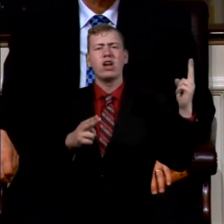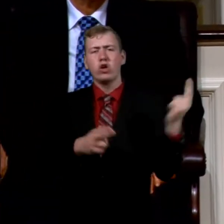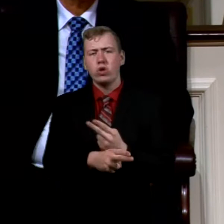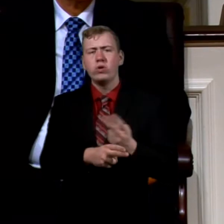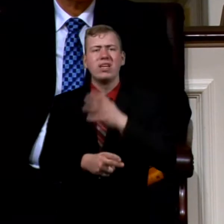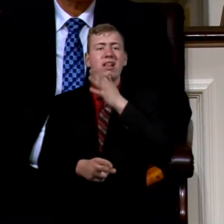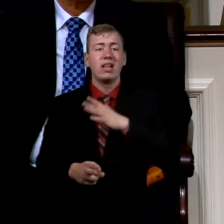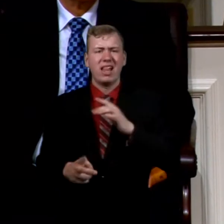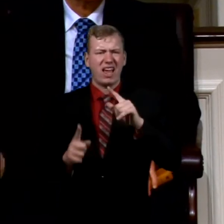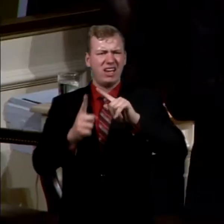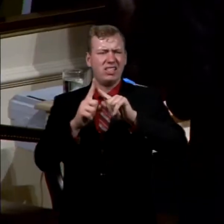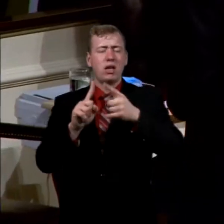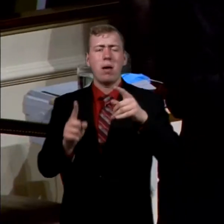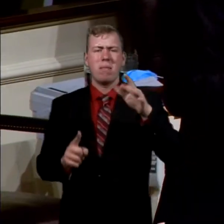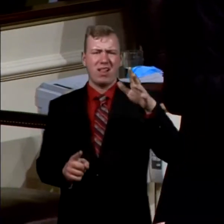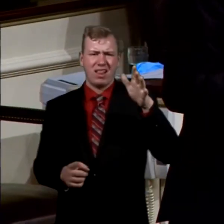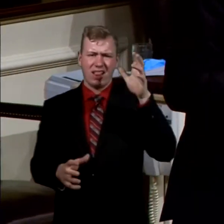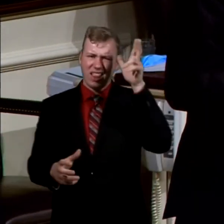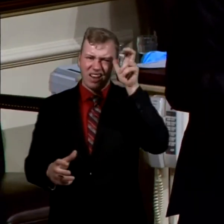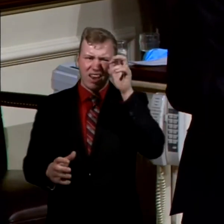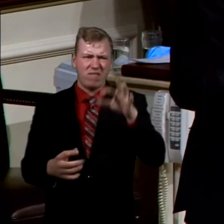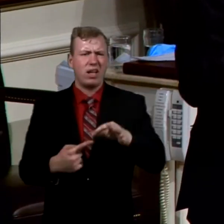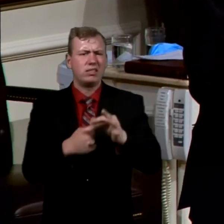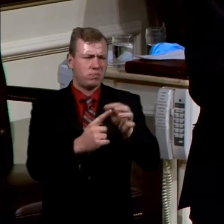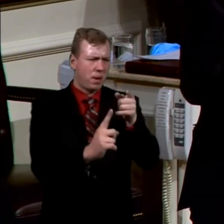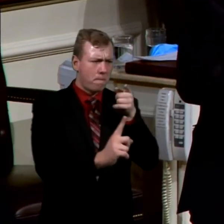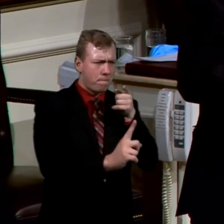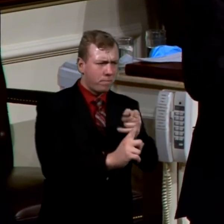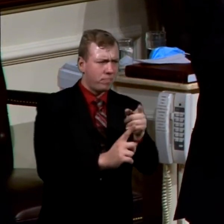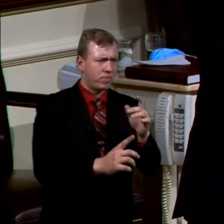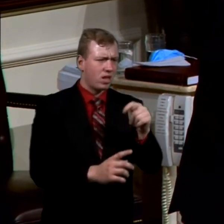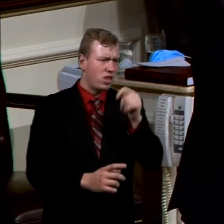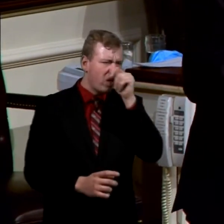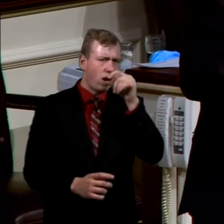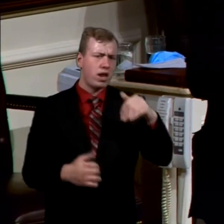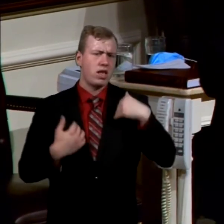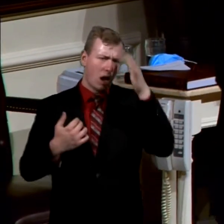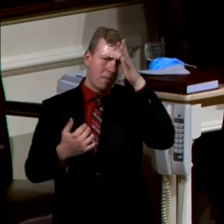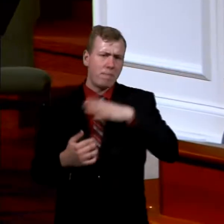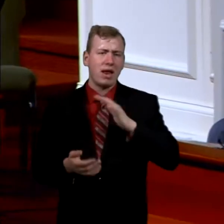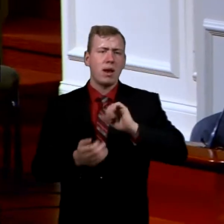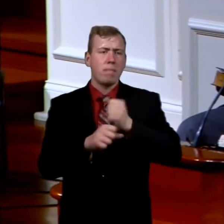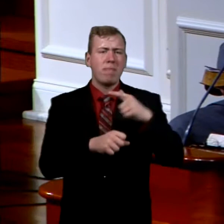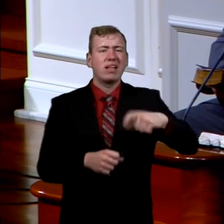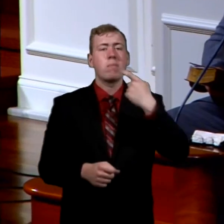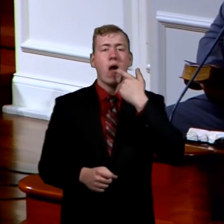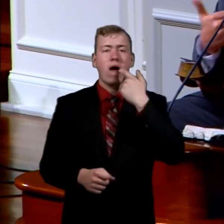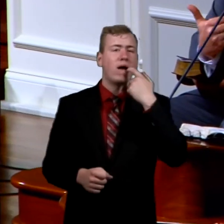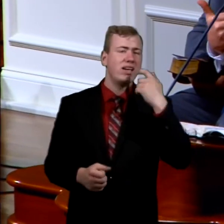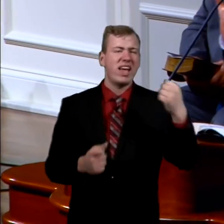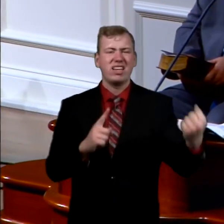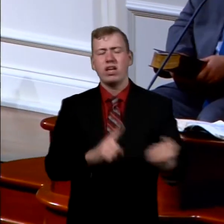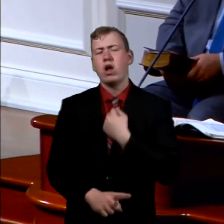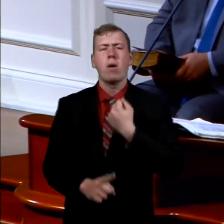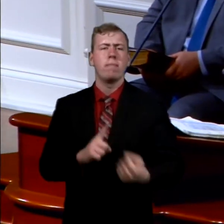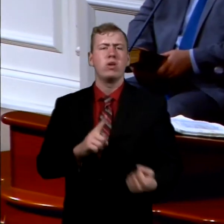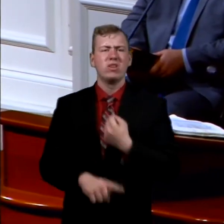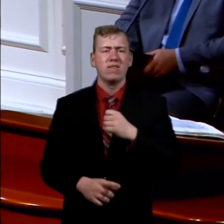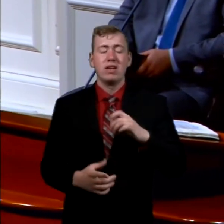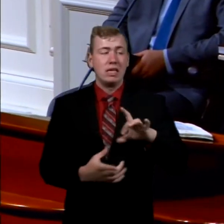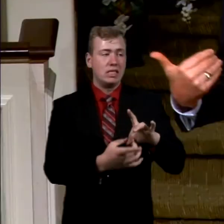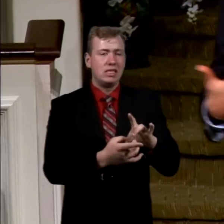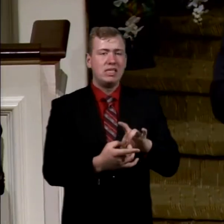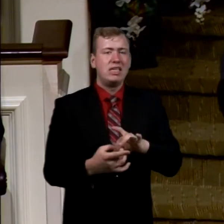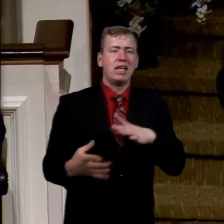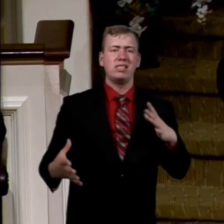the devil is whacking at young men to get them angry, to get them addicted, to get them abusive, to get them disconnected and outside of